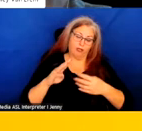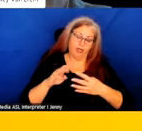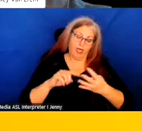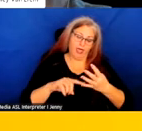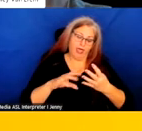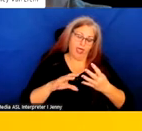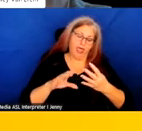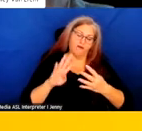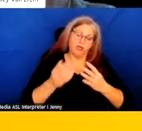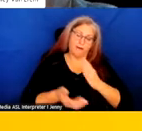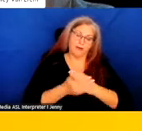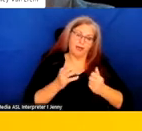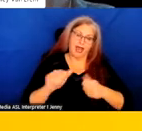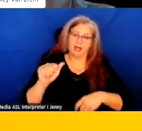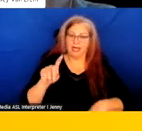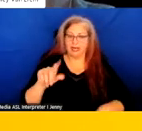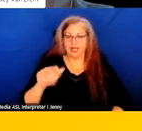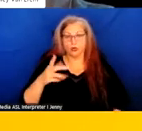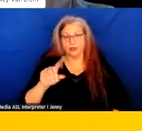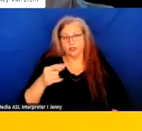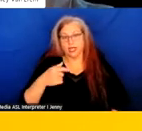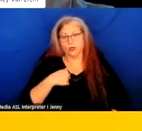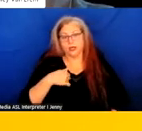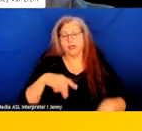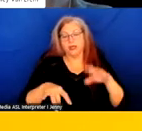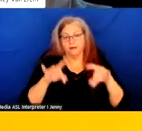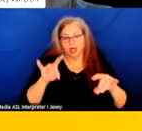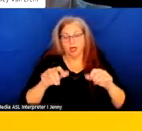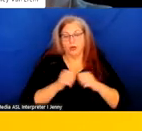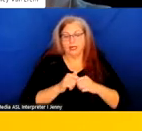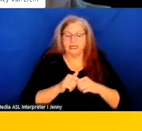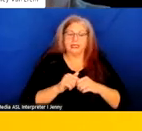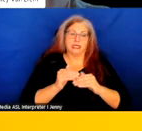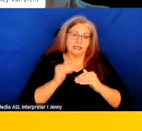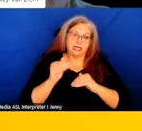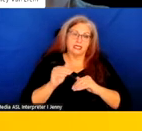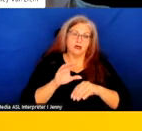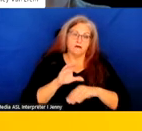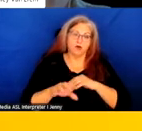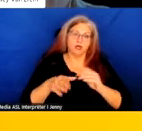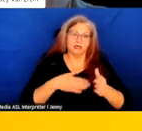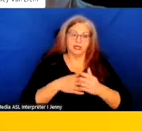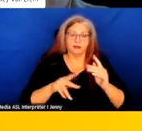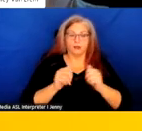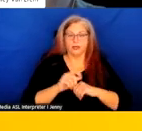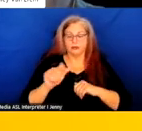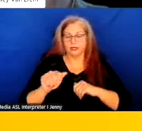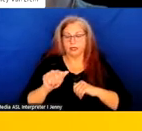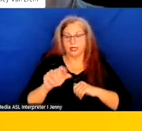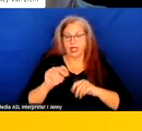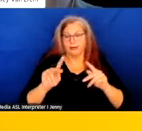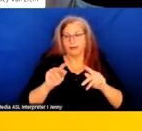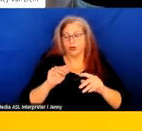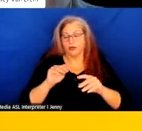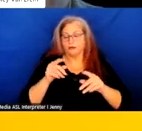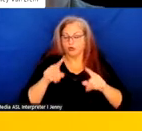Americans with Disabilities Act. So DOJ has made findings regarding excessive force used against people with disabilities and people